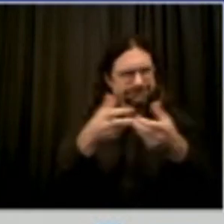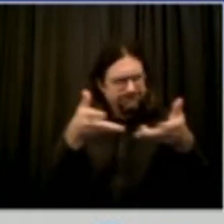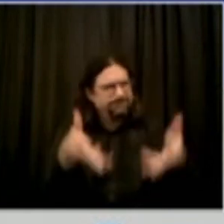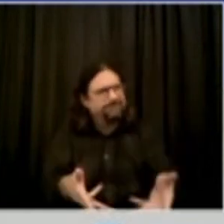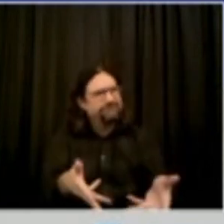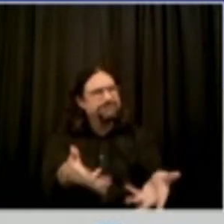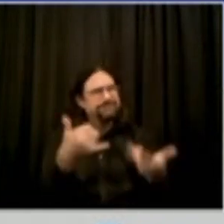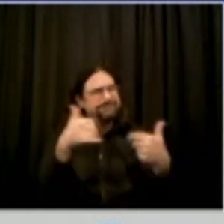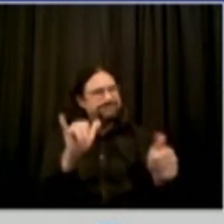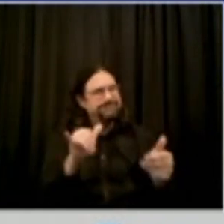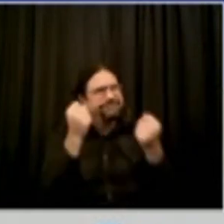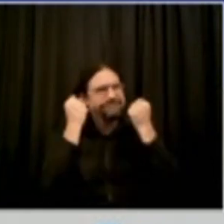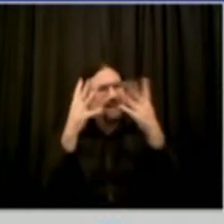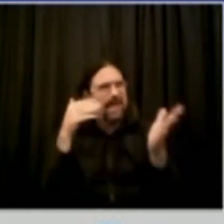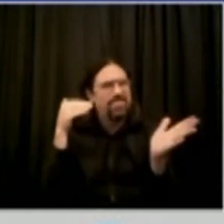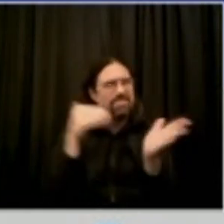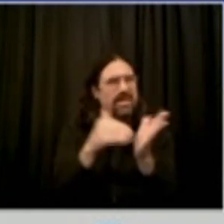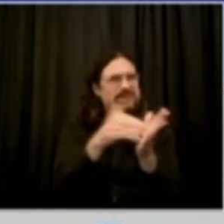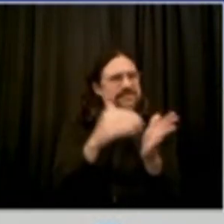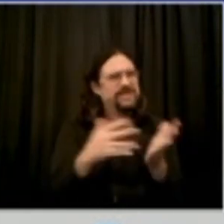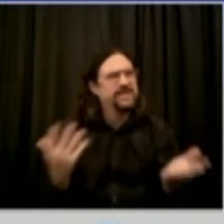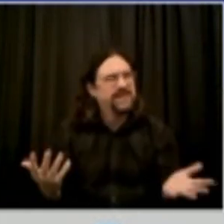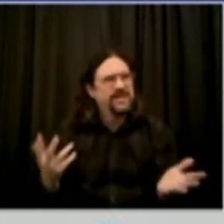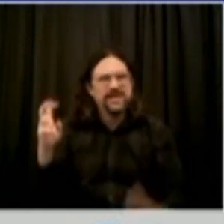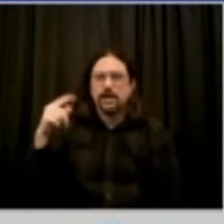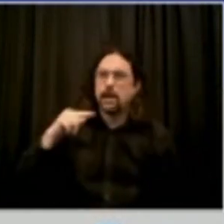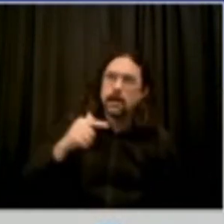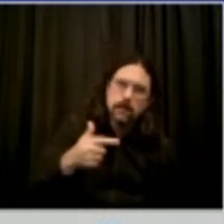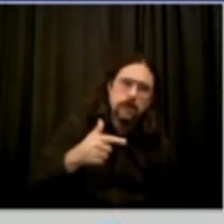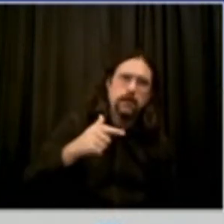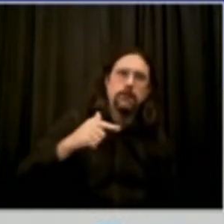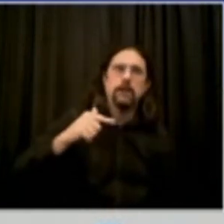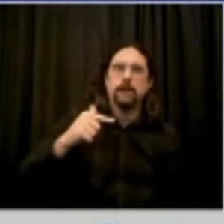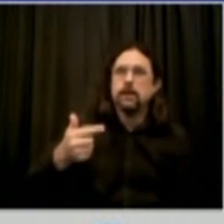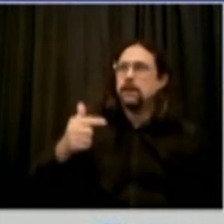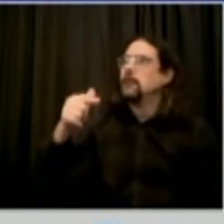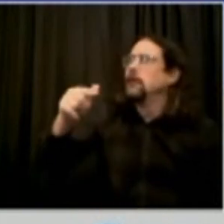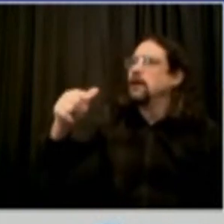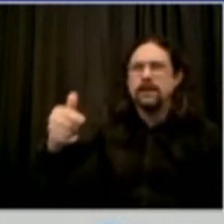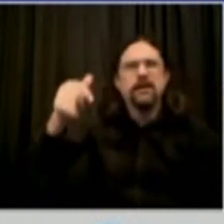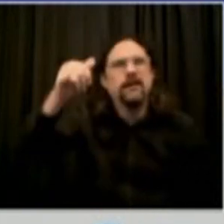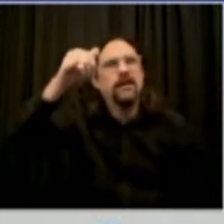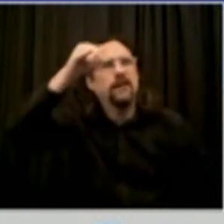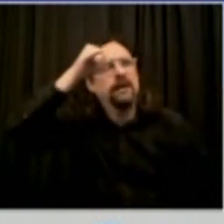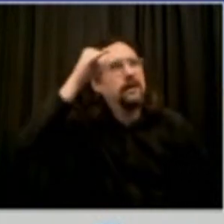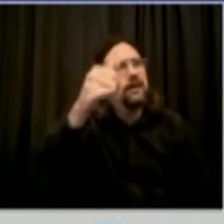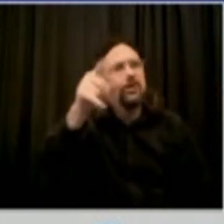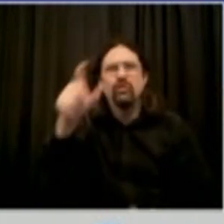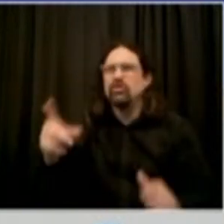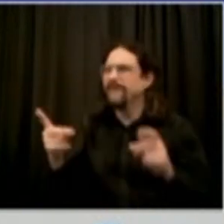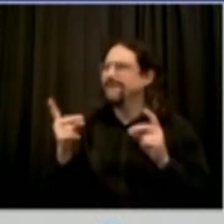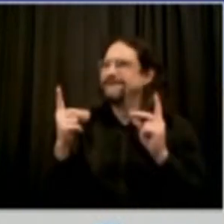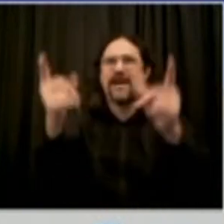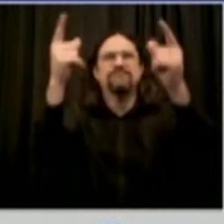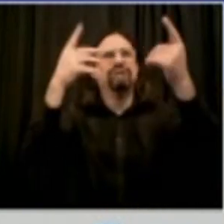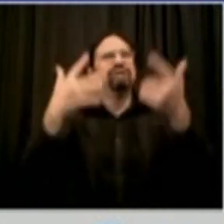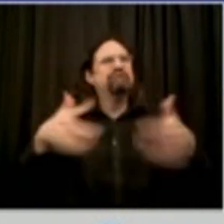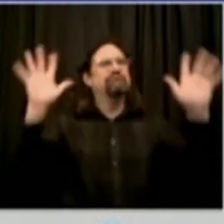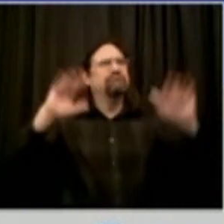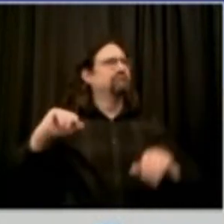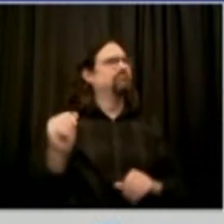vast majority of households. And we'll keep Con Ed's feet to the far. And we have urged them to move faster, but also offered whatever help they need.